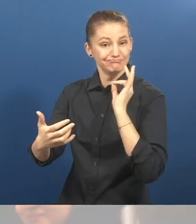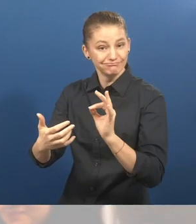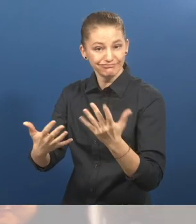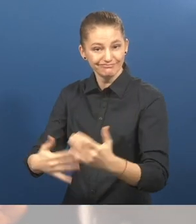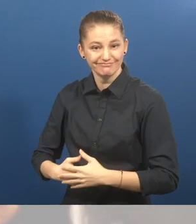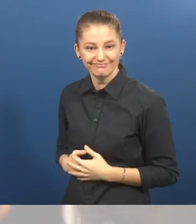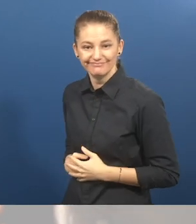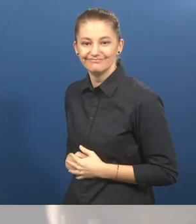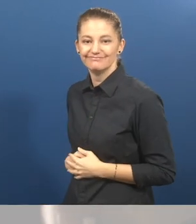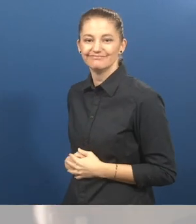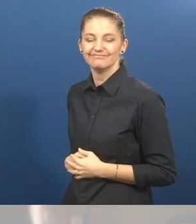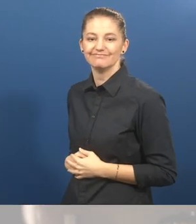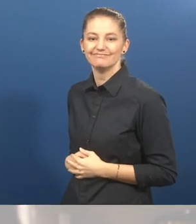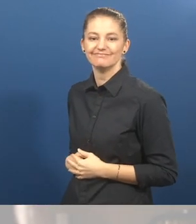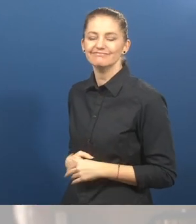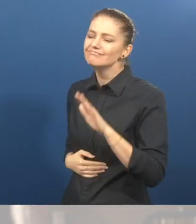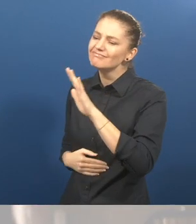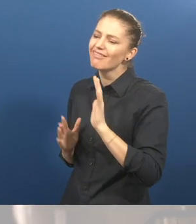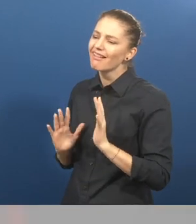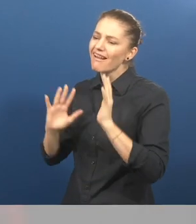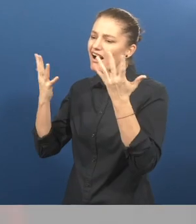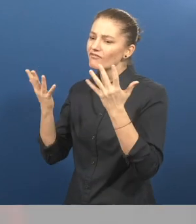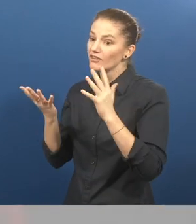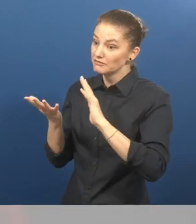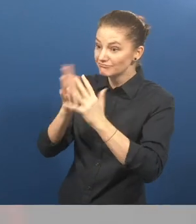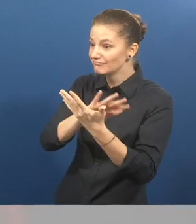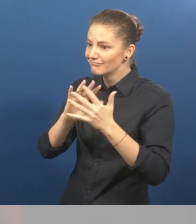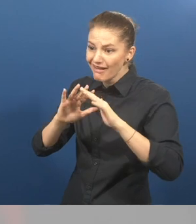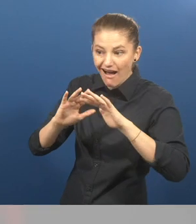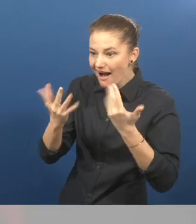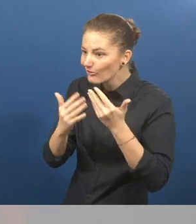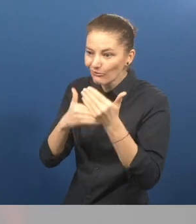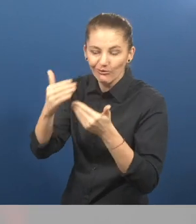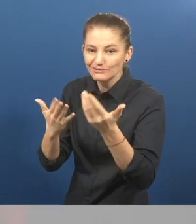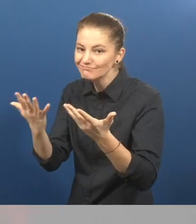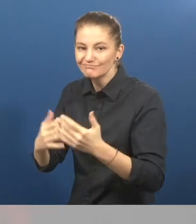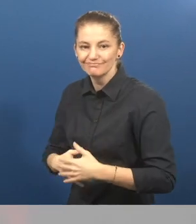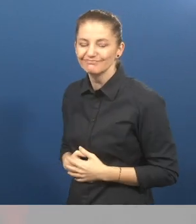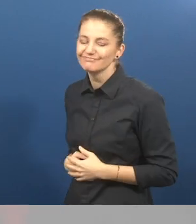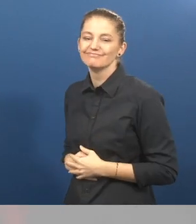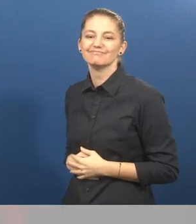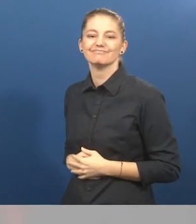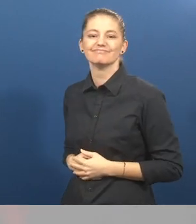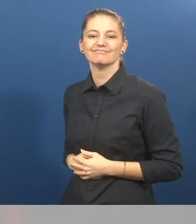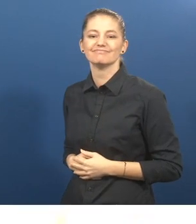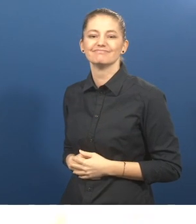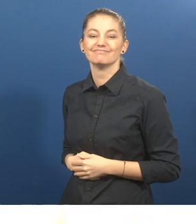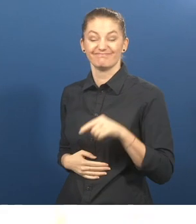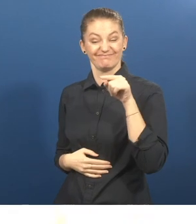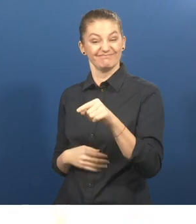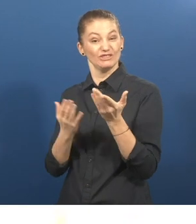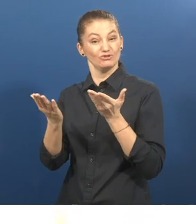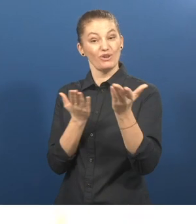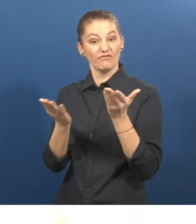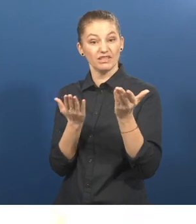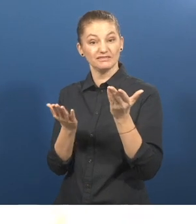How did this solution change your life? Mea Hedir, student of Baria University. Through DevTalk